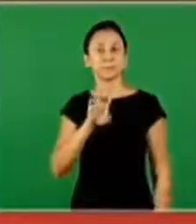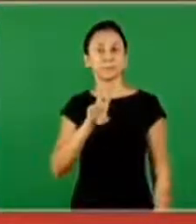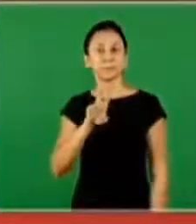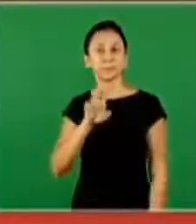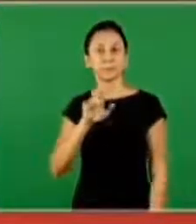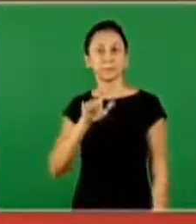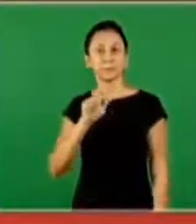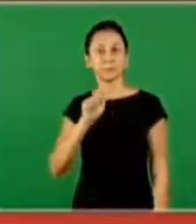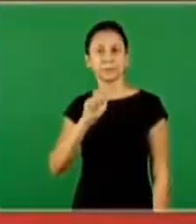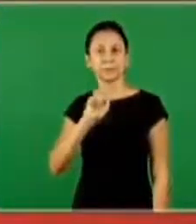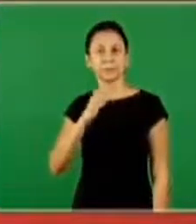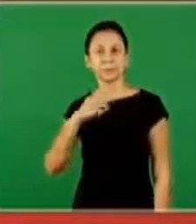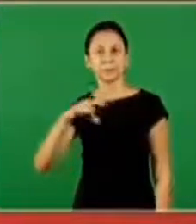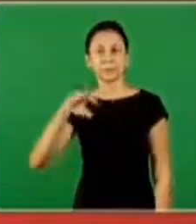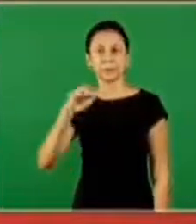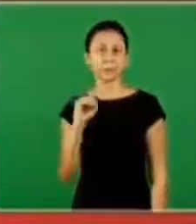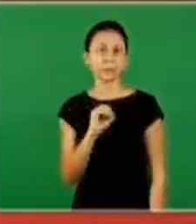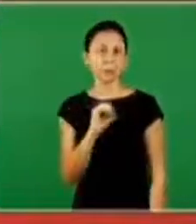revelation, right?